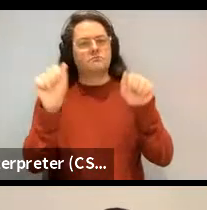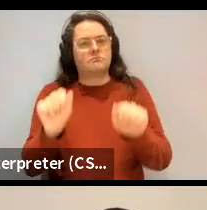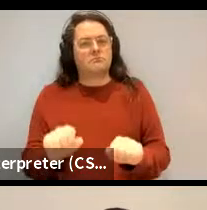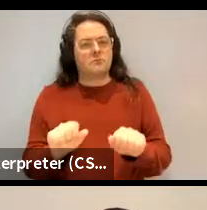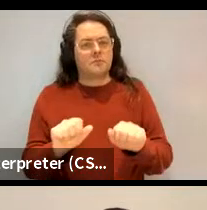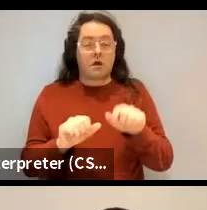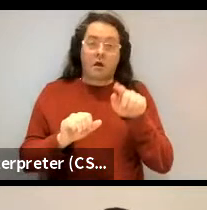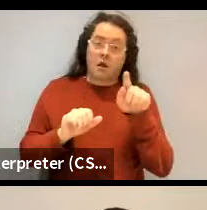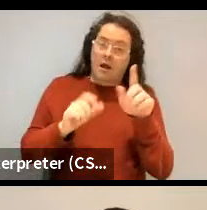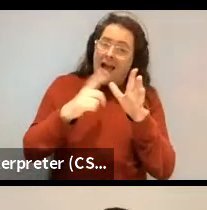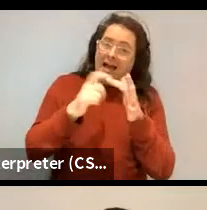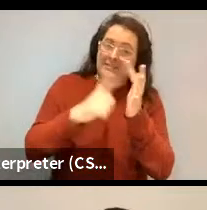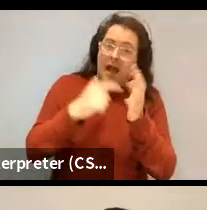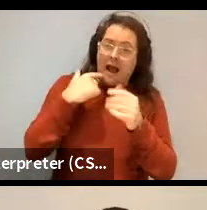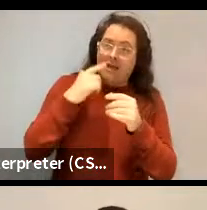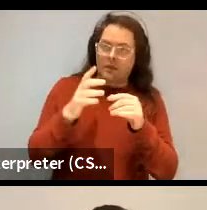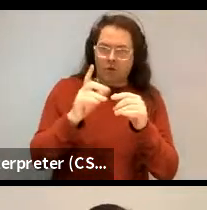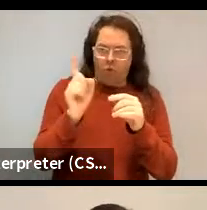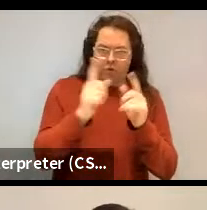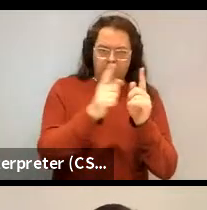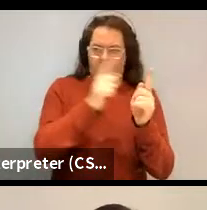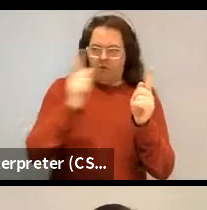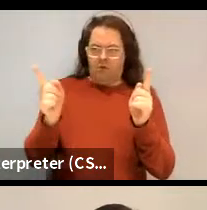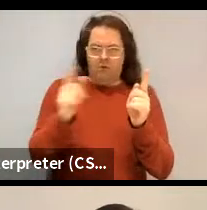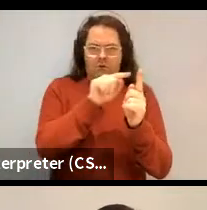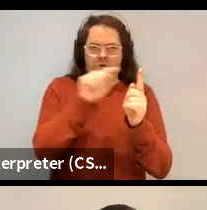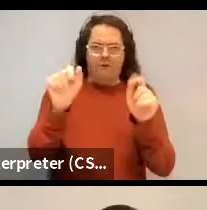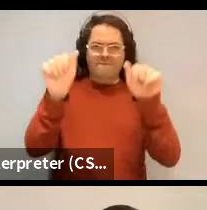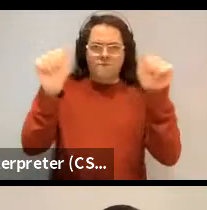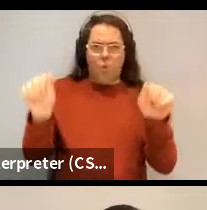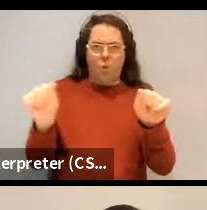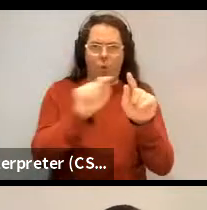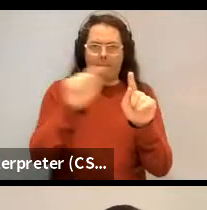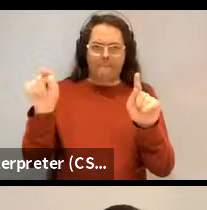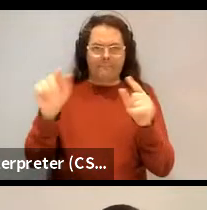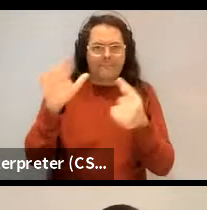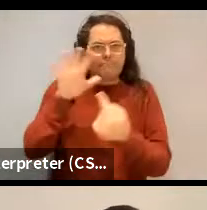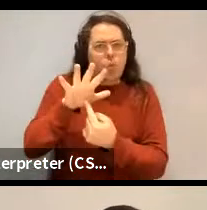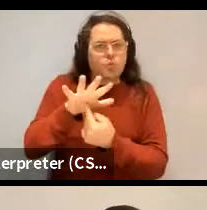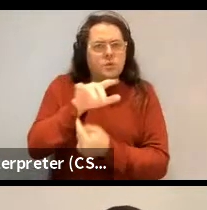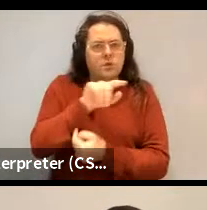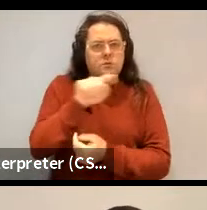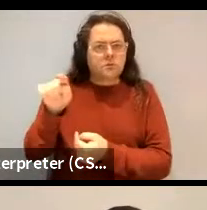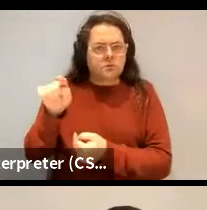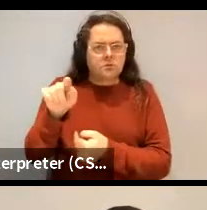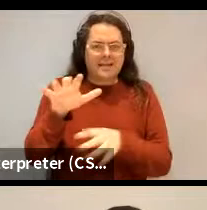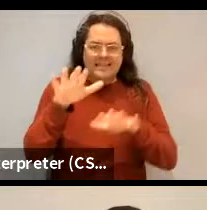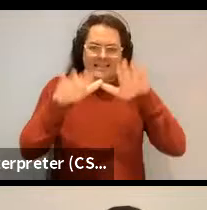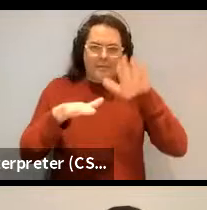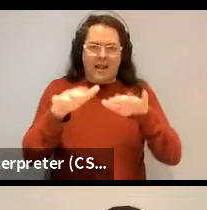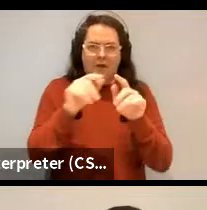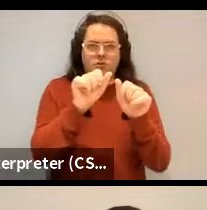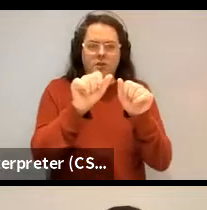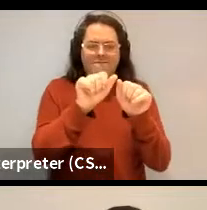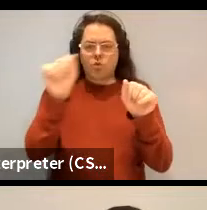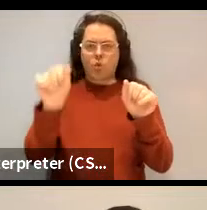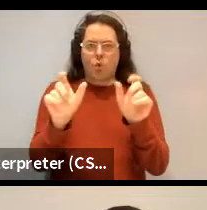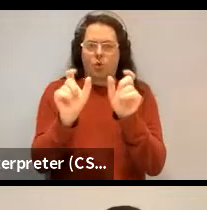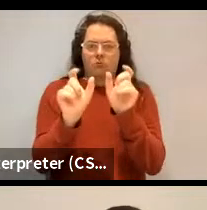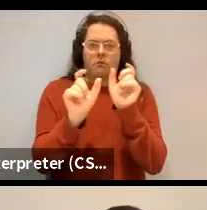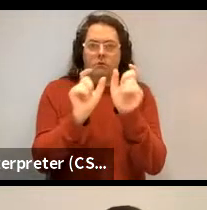good. I mean, I do think the form is important. I think the form is very important. I think the form is what the similarity in form is what